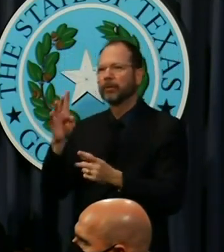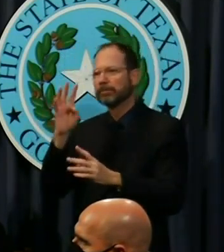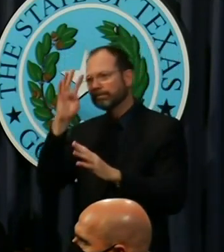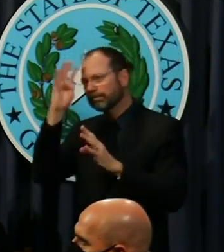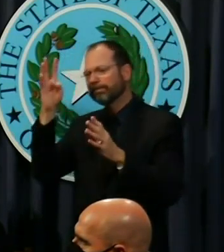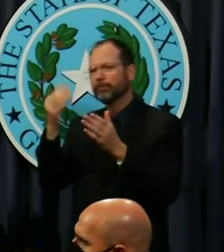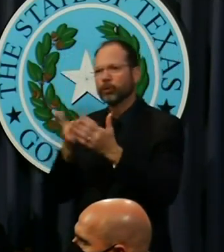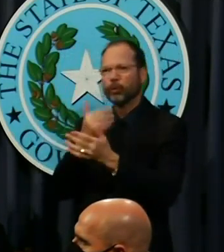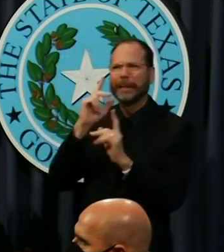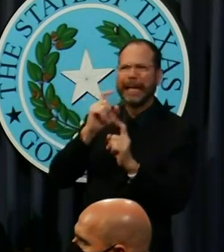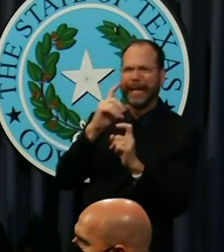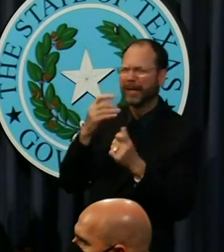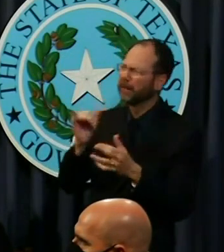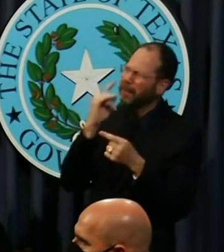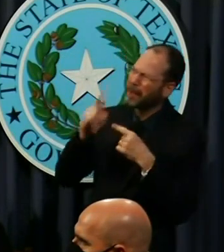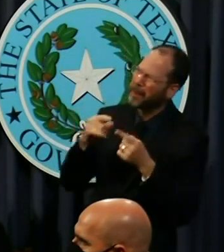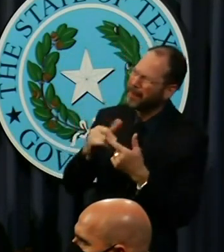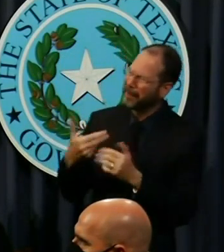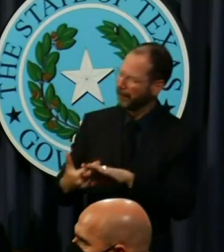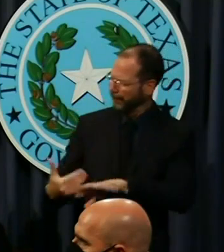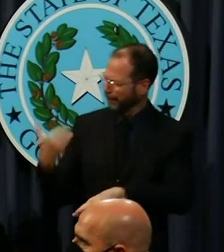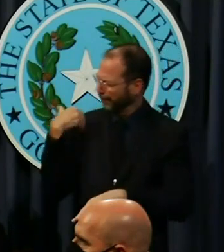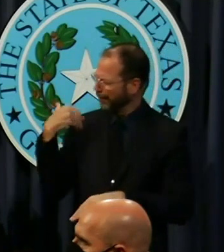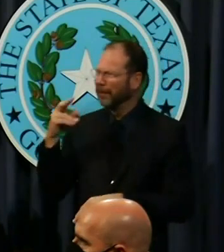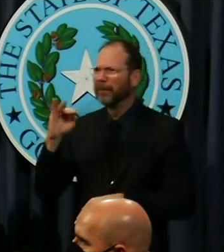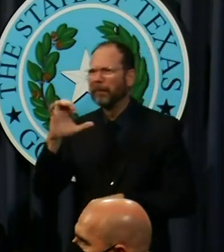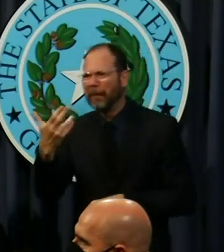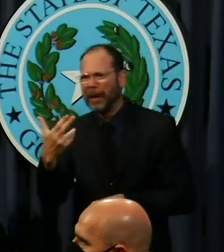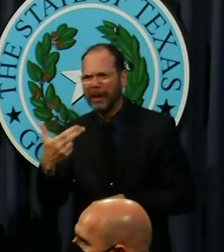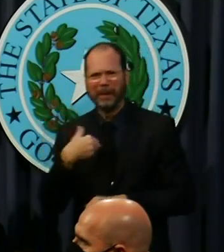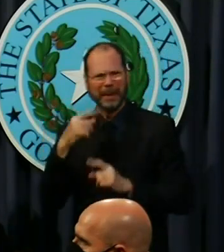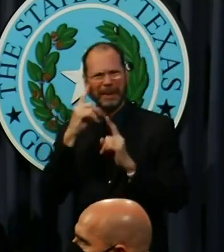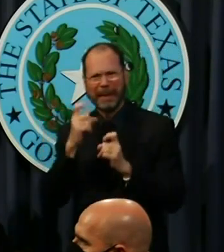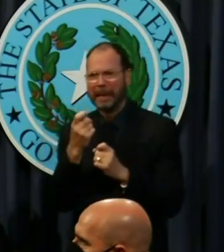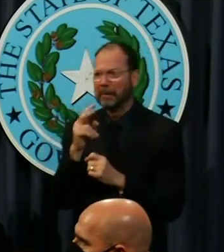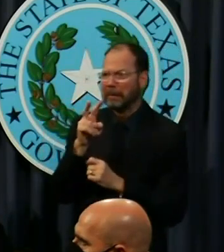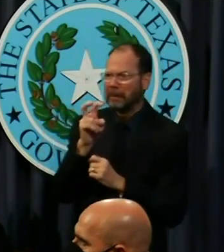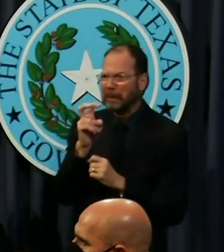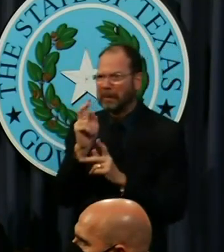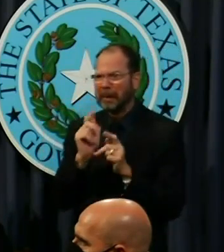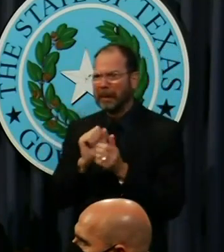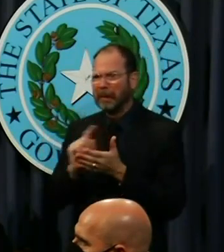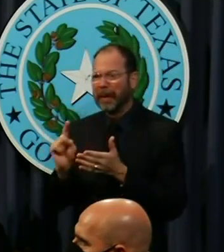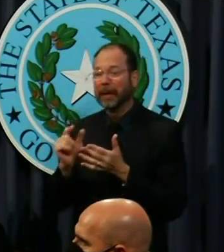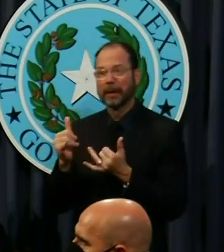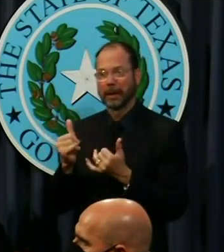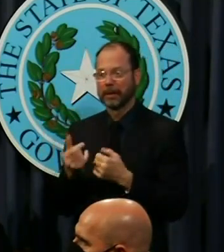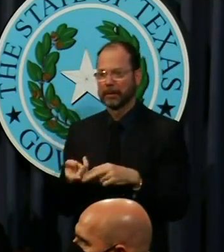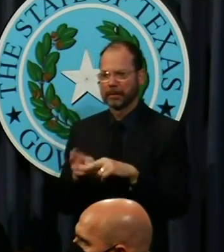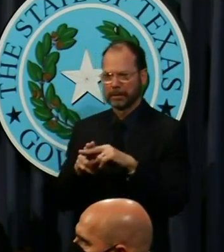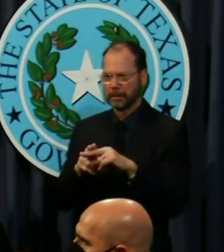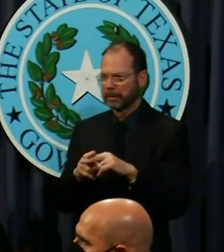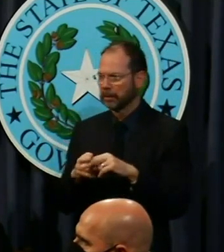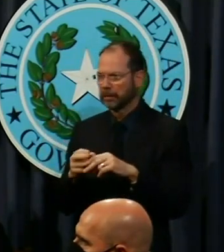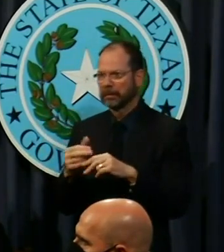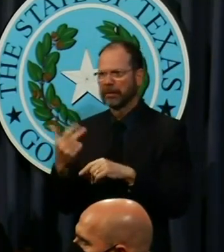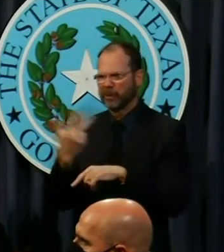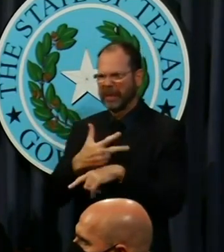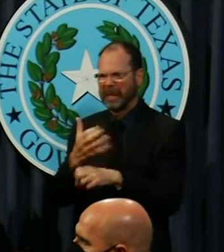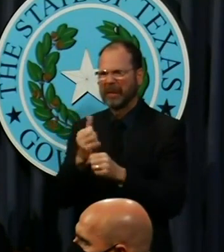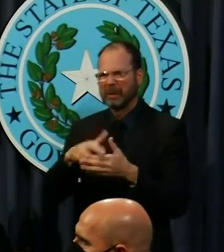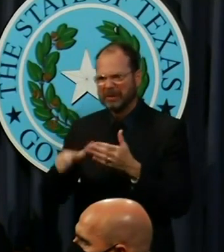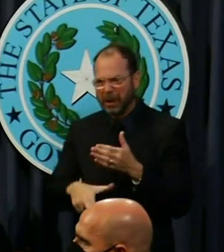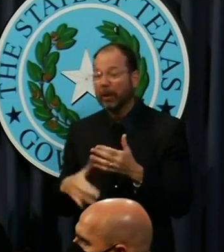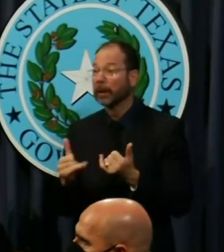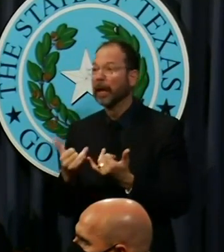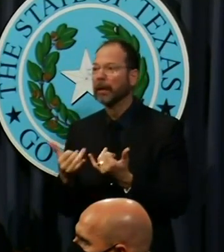testing. mean, think about this. Back in early March, we were testing a couple of hundred a week and it took three days or longer to get the test back.